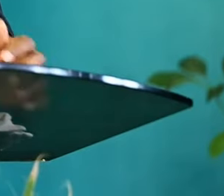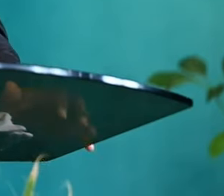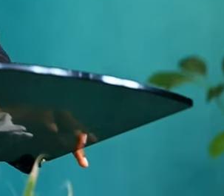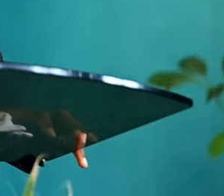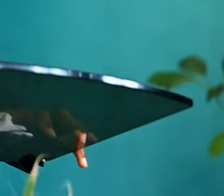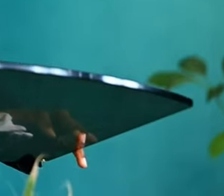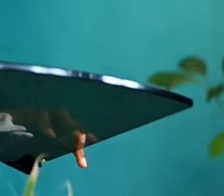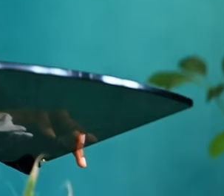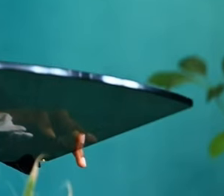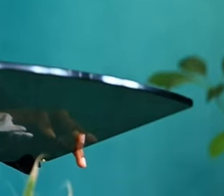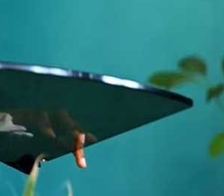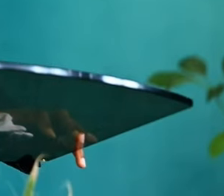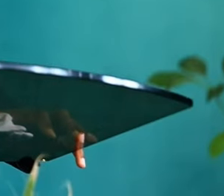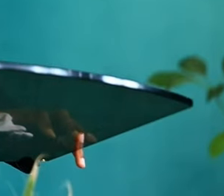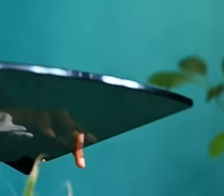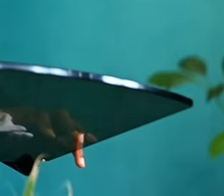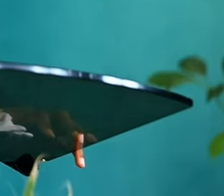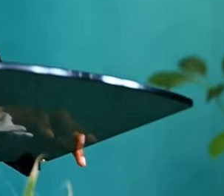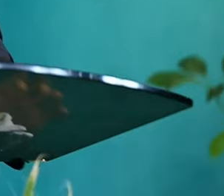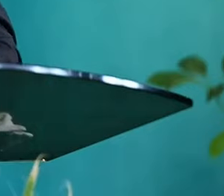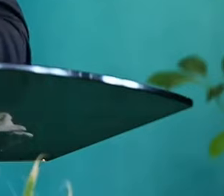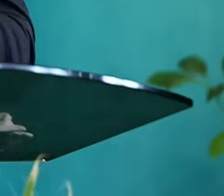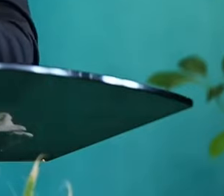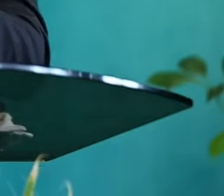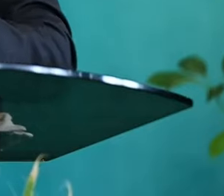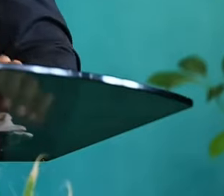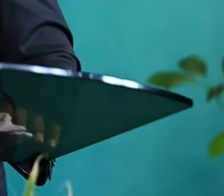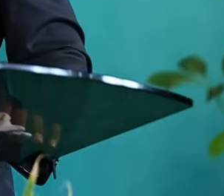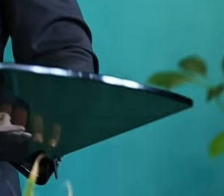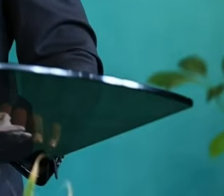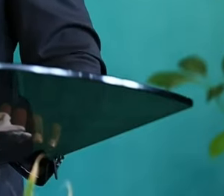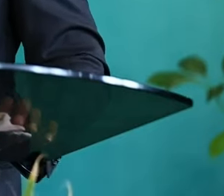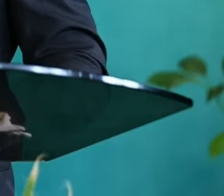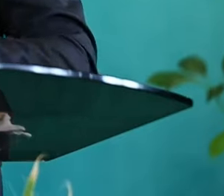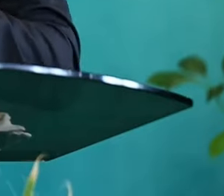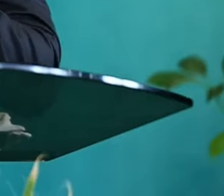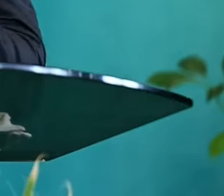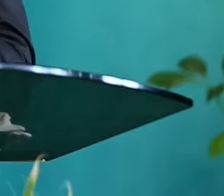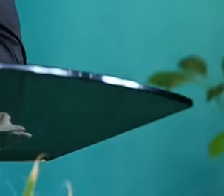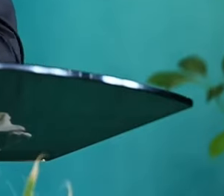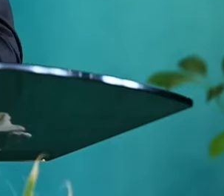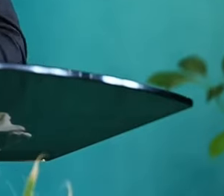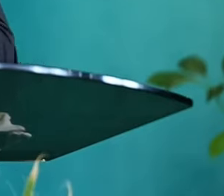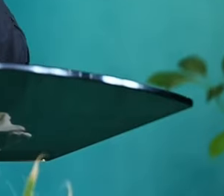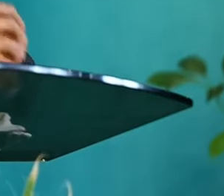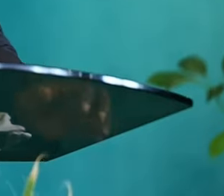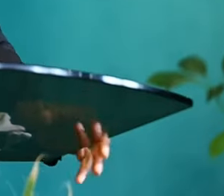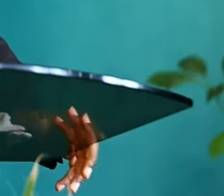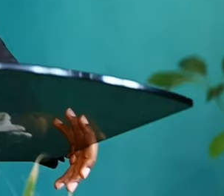verses of that chapter. And we've been looking at the Beatitude, special revolutionary